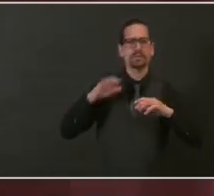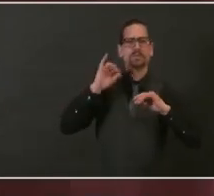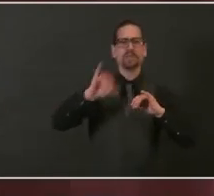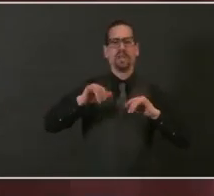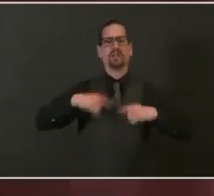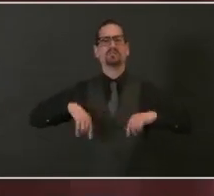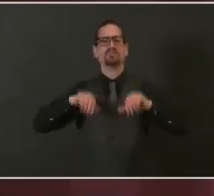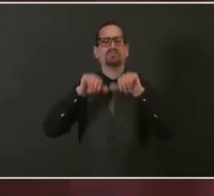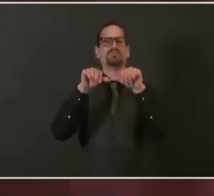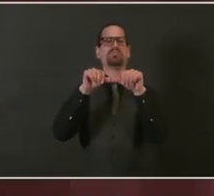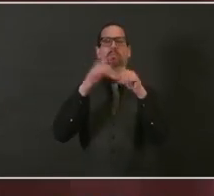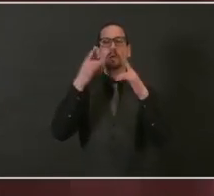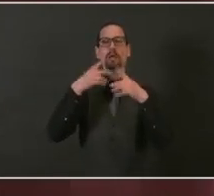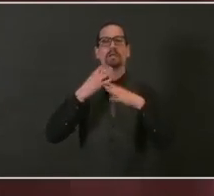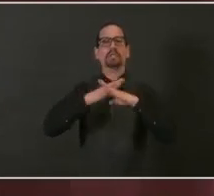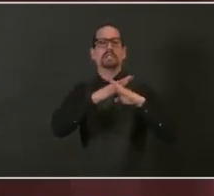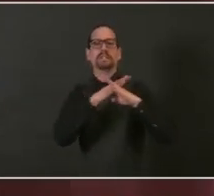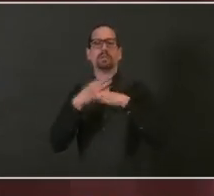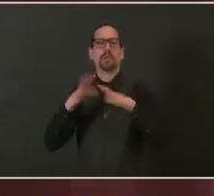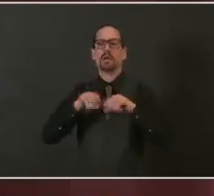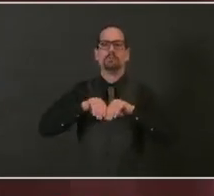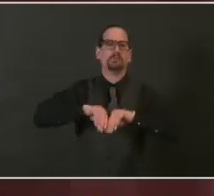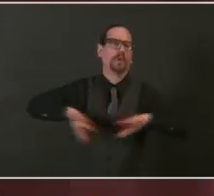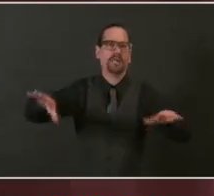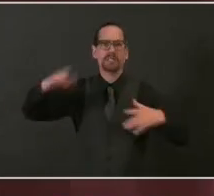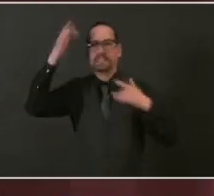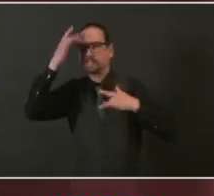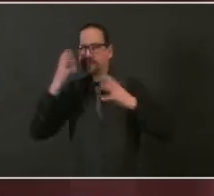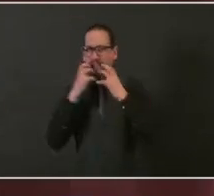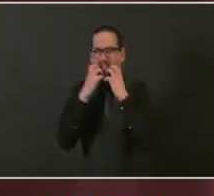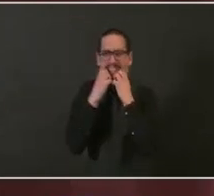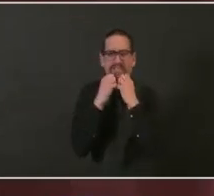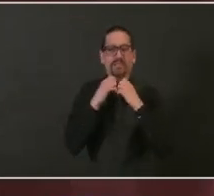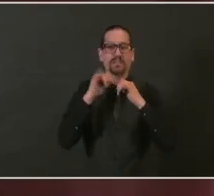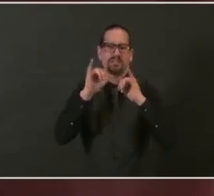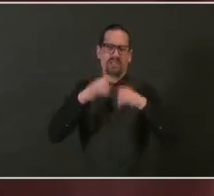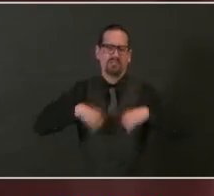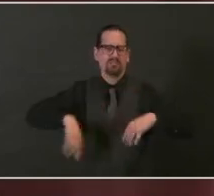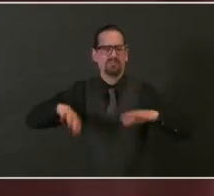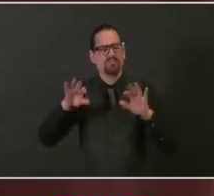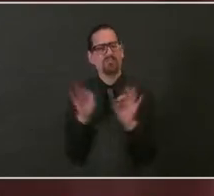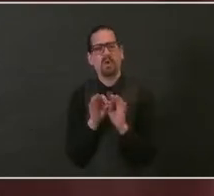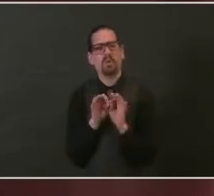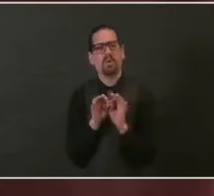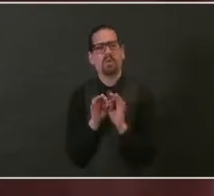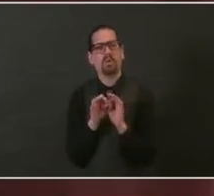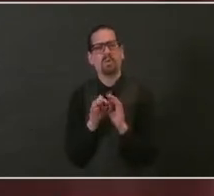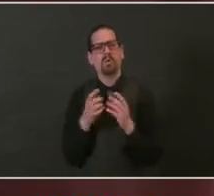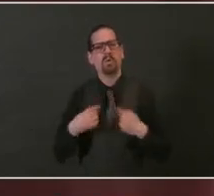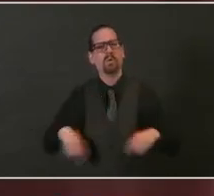and that we're able to use that to energize us to get through the remainder of this fight together.